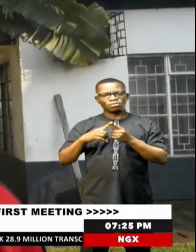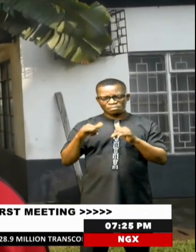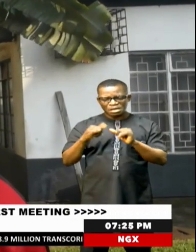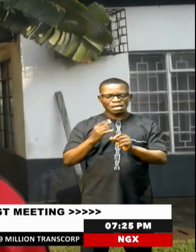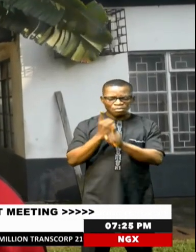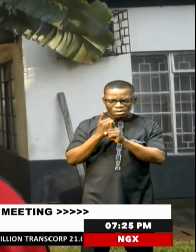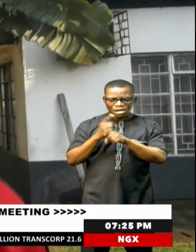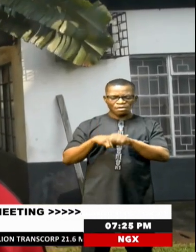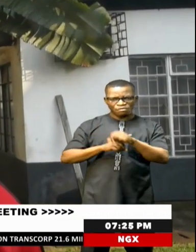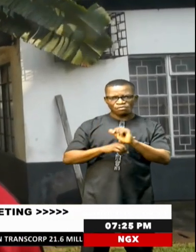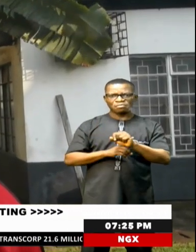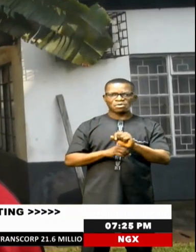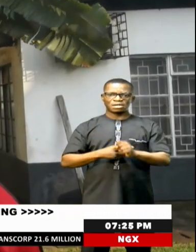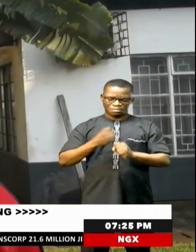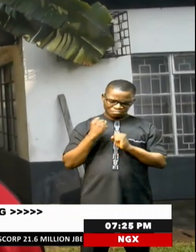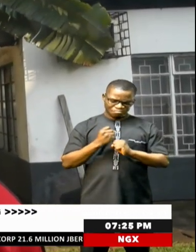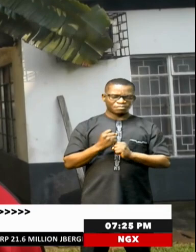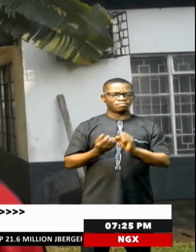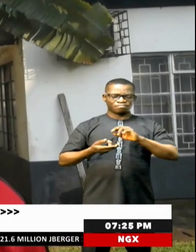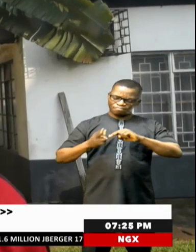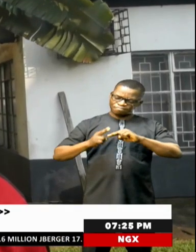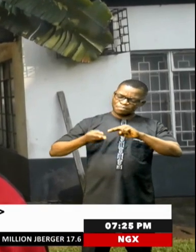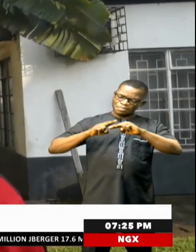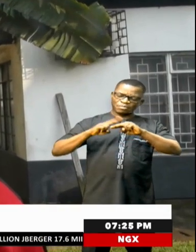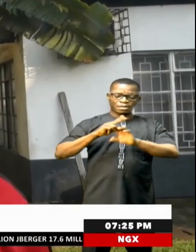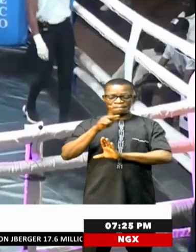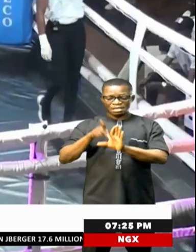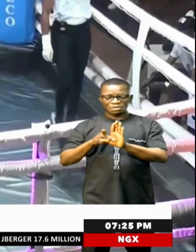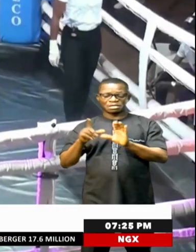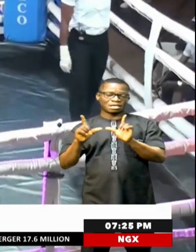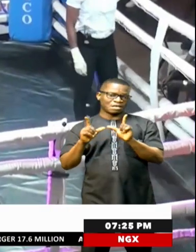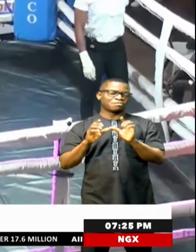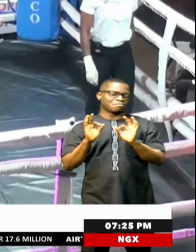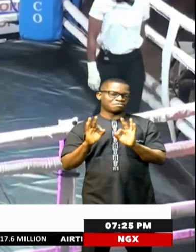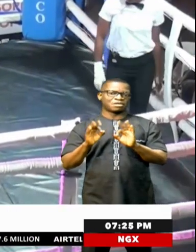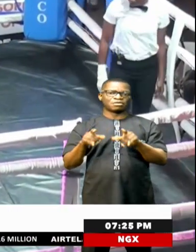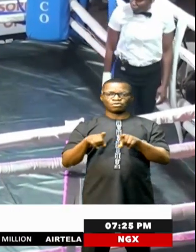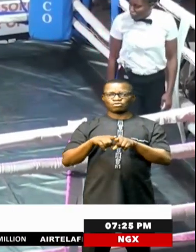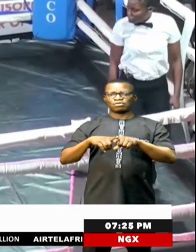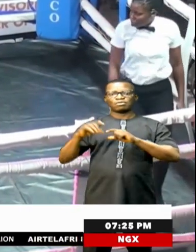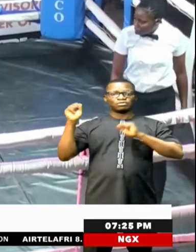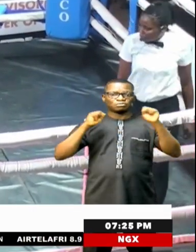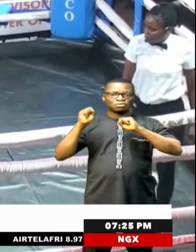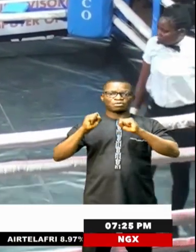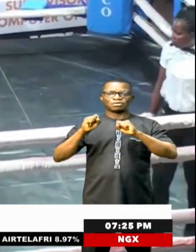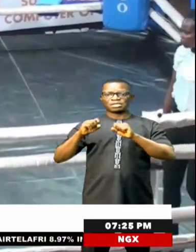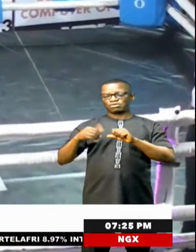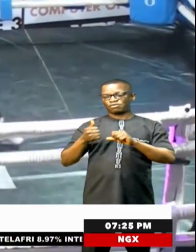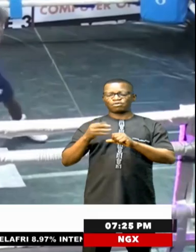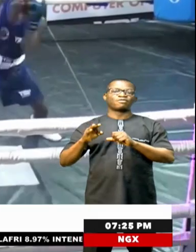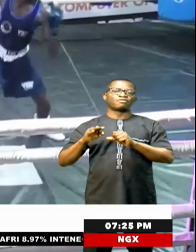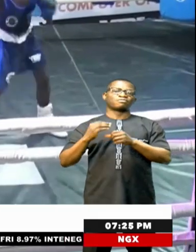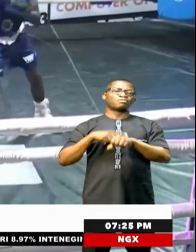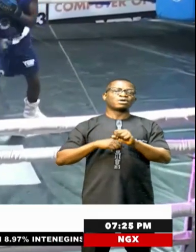their strength increased, their stamina increased and the participation level. In Cumbered Sports, Season 2 of the Yucateco Boxing League,